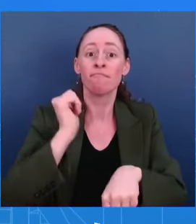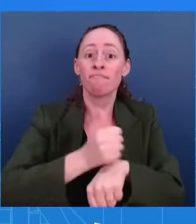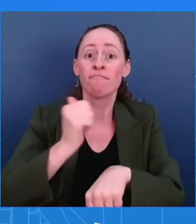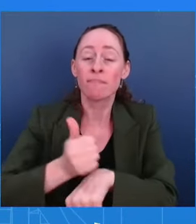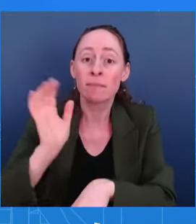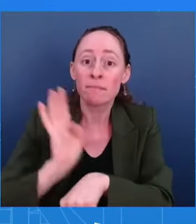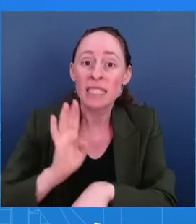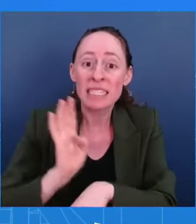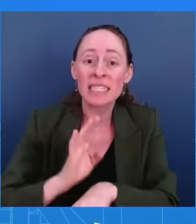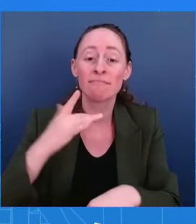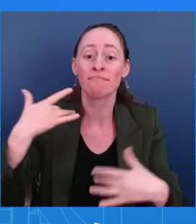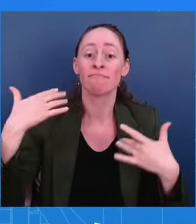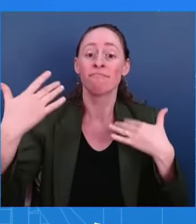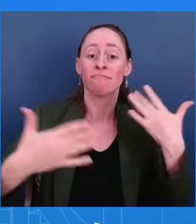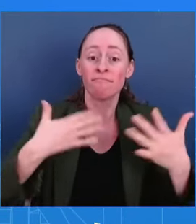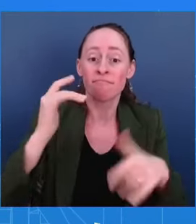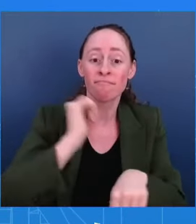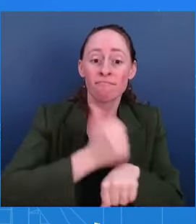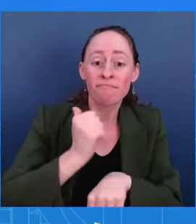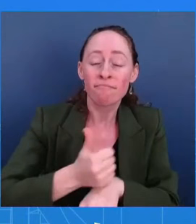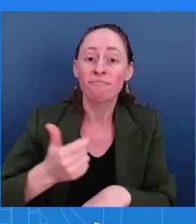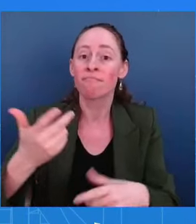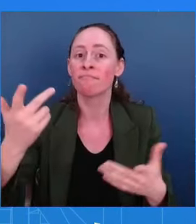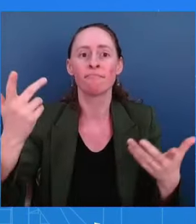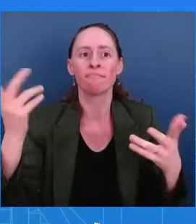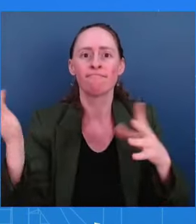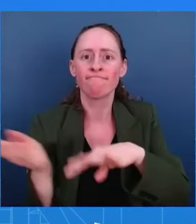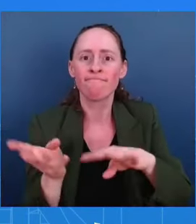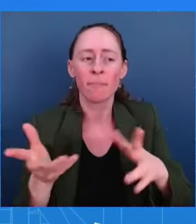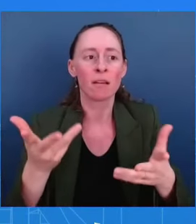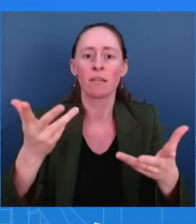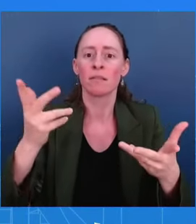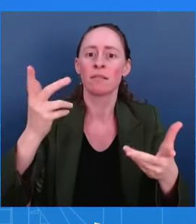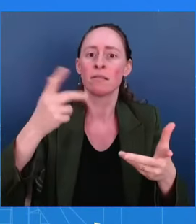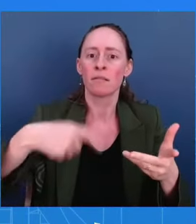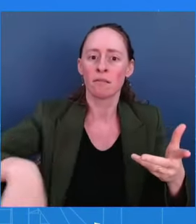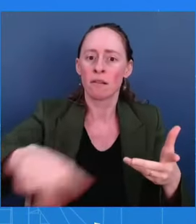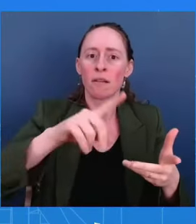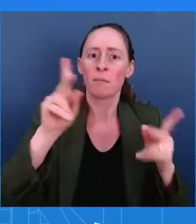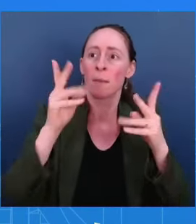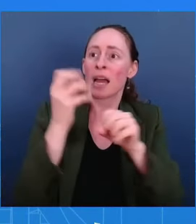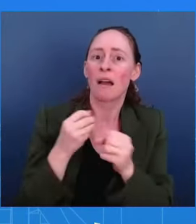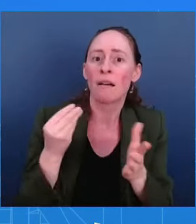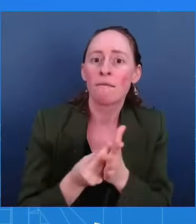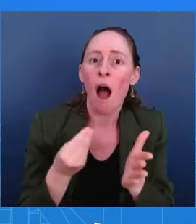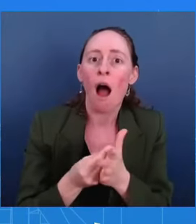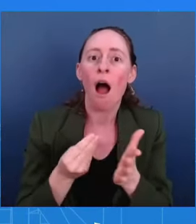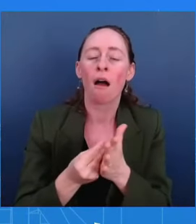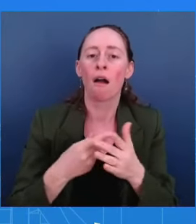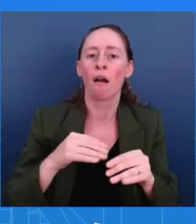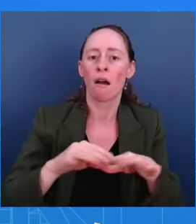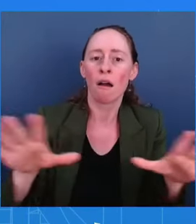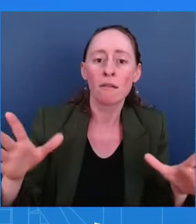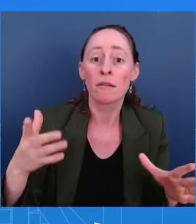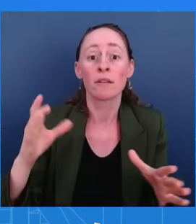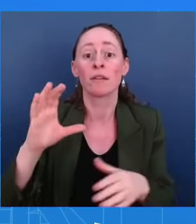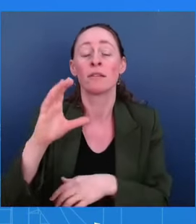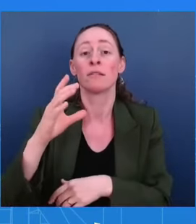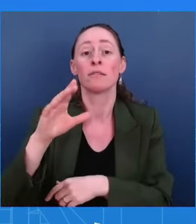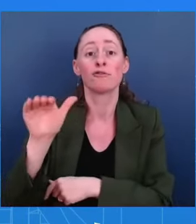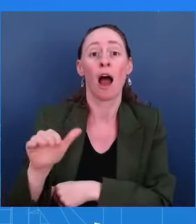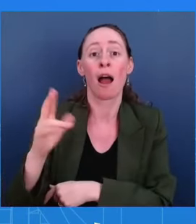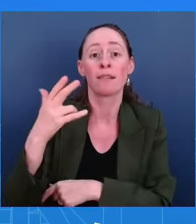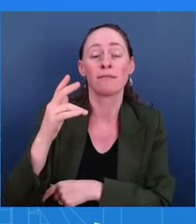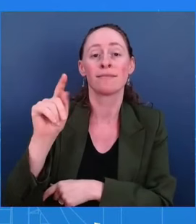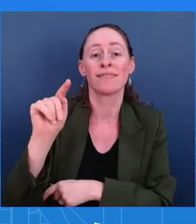for people who really needed it. who really needed it. Think about the child tax credit. That changed lives for families.